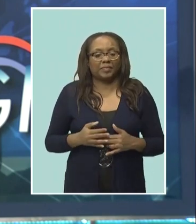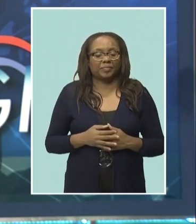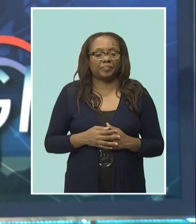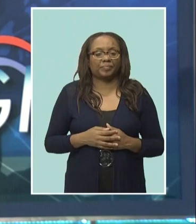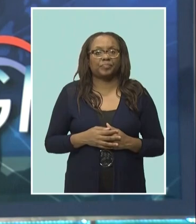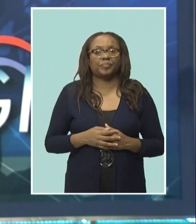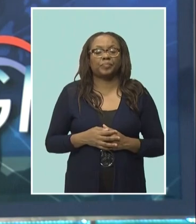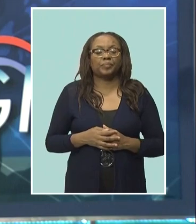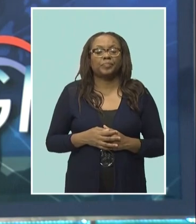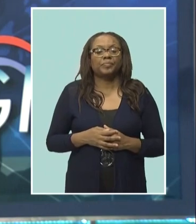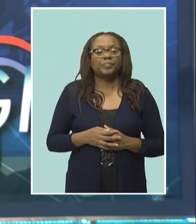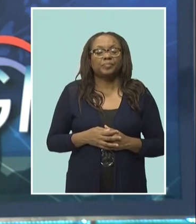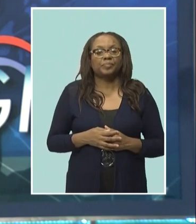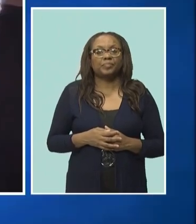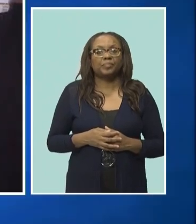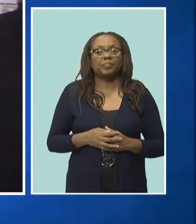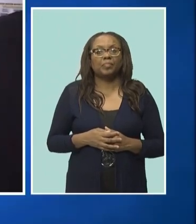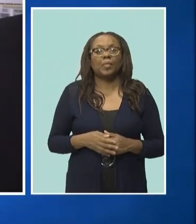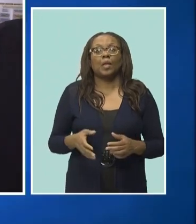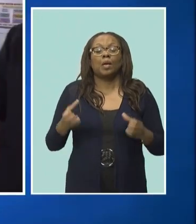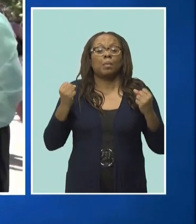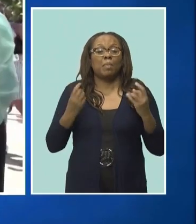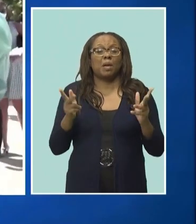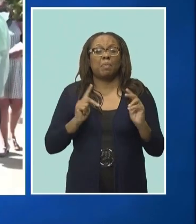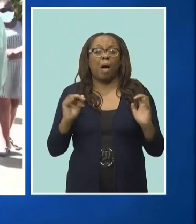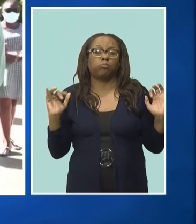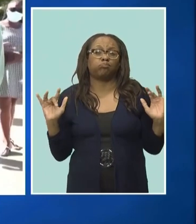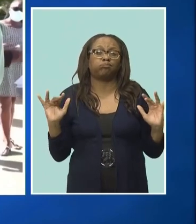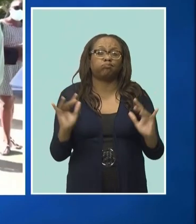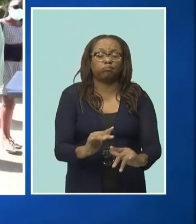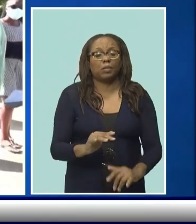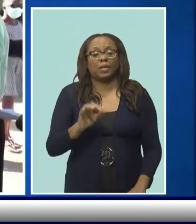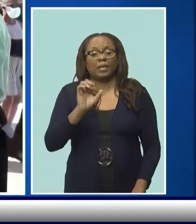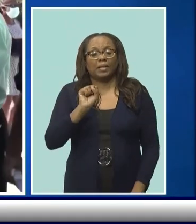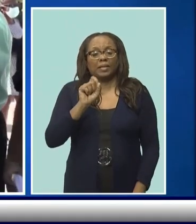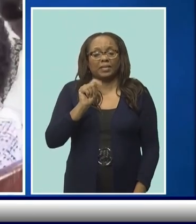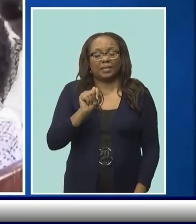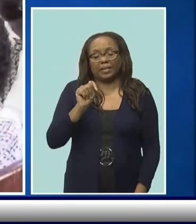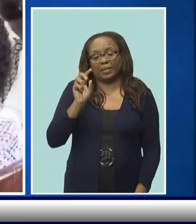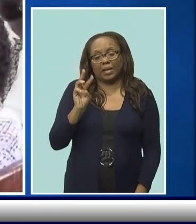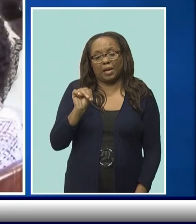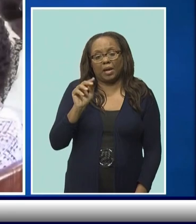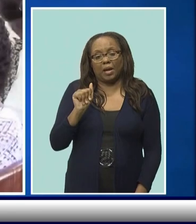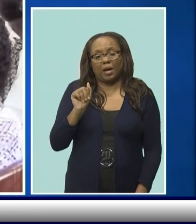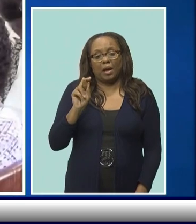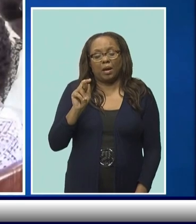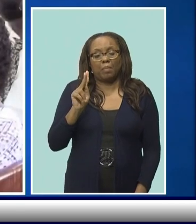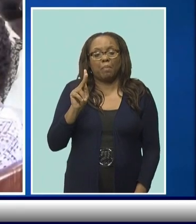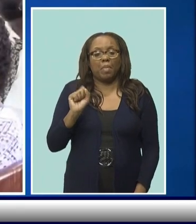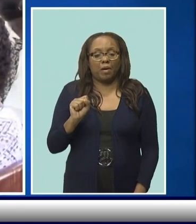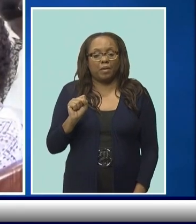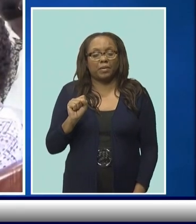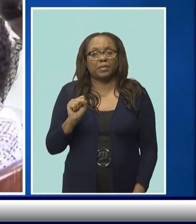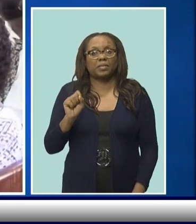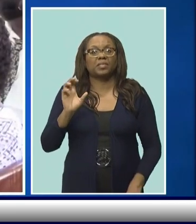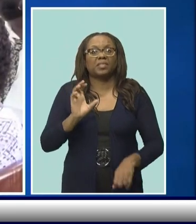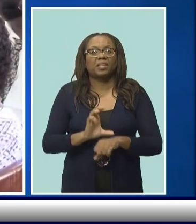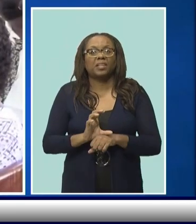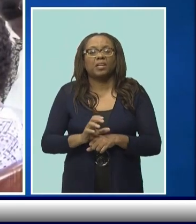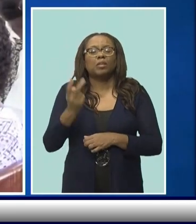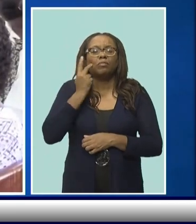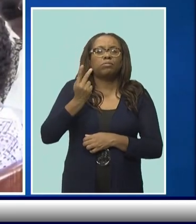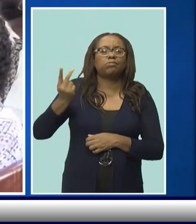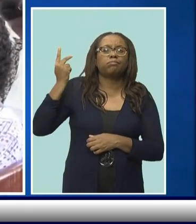The hundreds that packed the St. Mark's Anglican Church and gathered on the compound reflected the countless lies that Anthony Warren touched during his